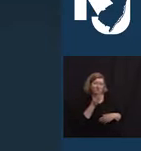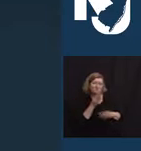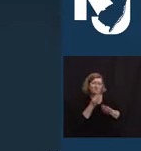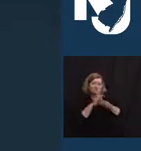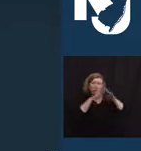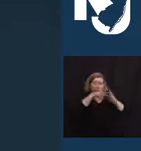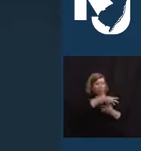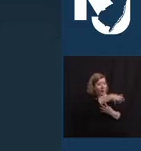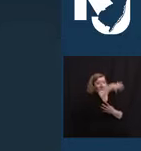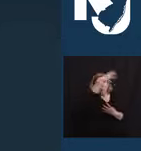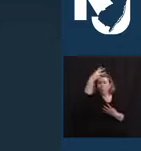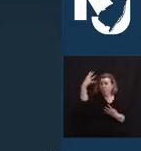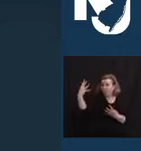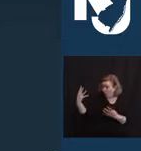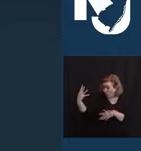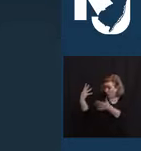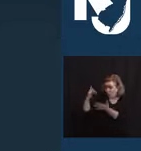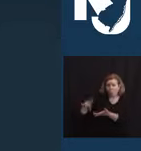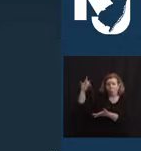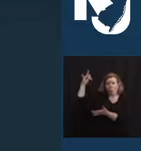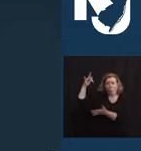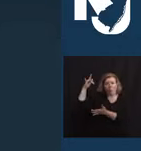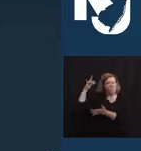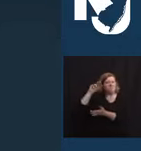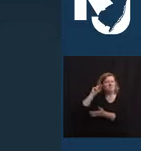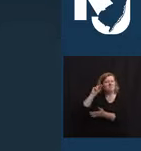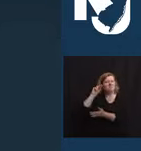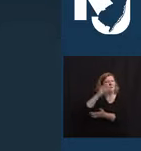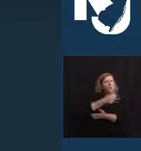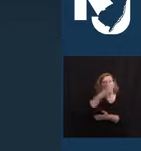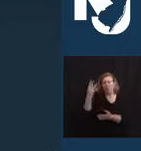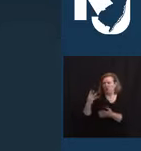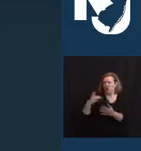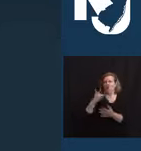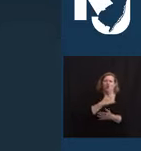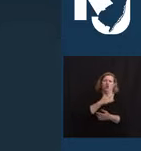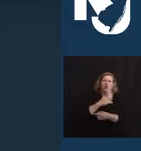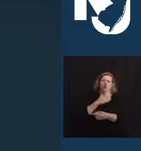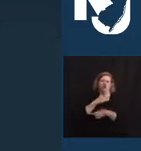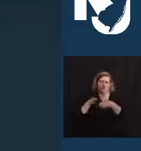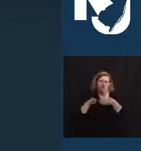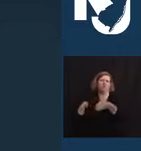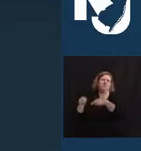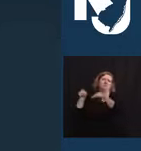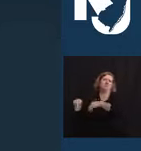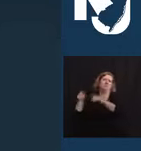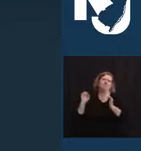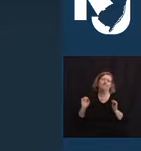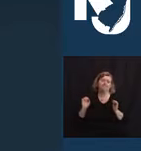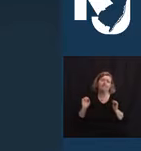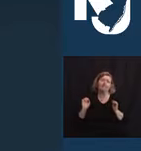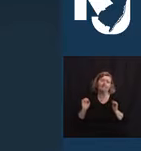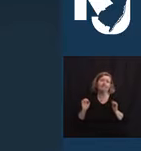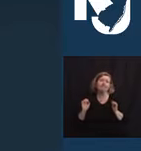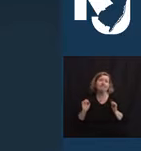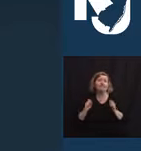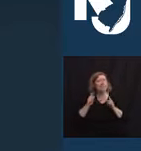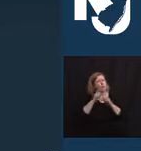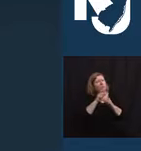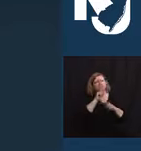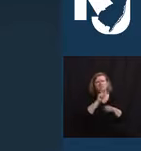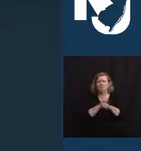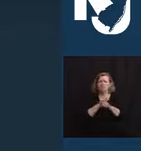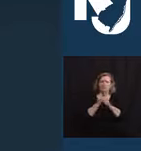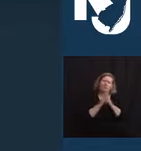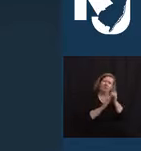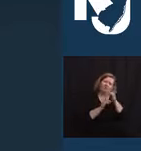of the heart and not always at the end of the rainbow. We hope those words and their true meaning provide comfort. We are honored